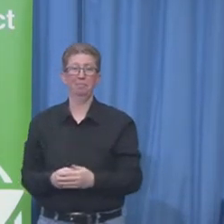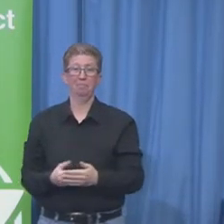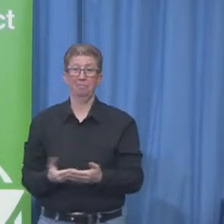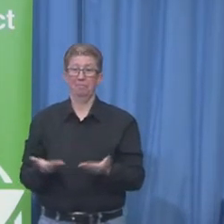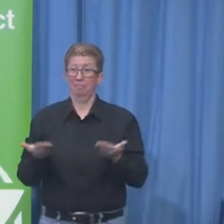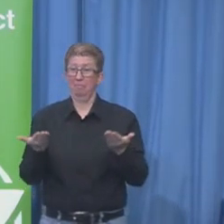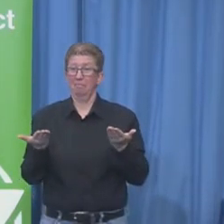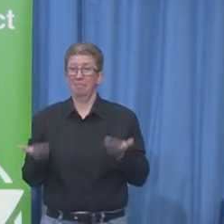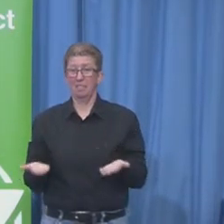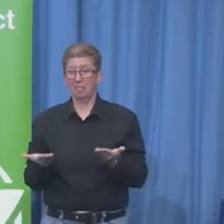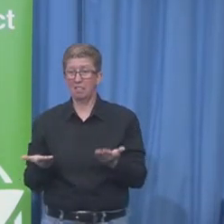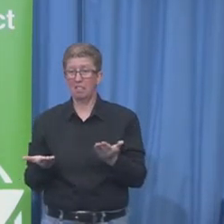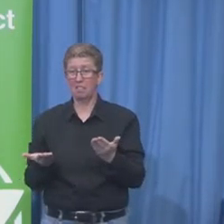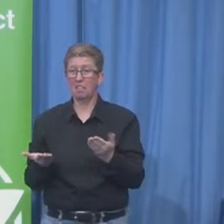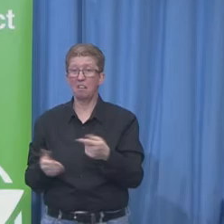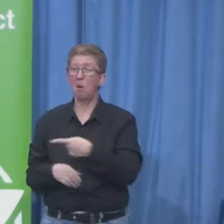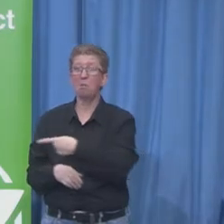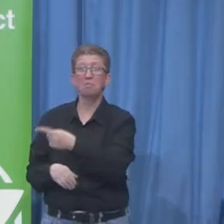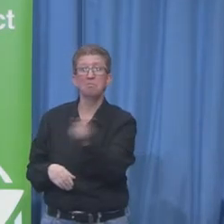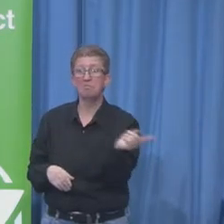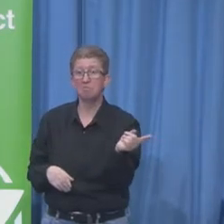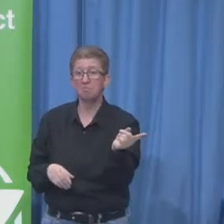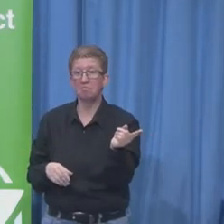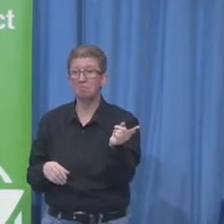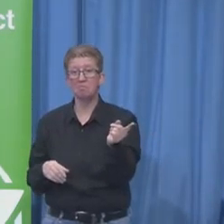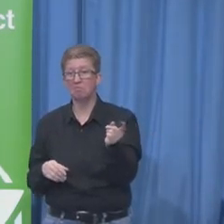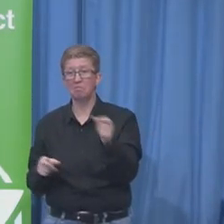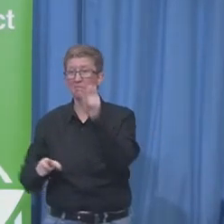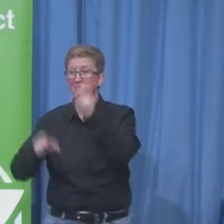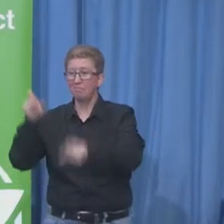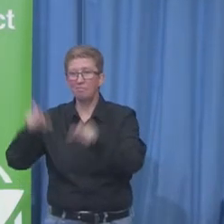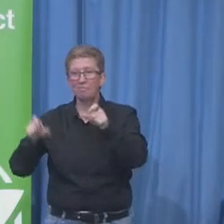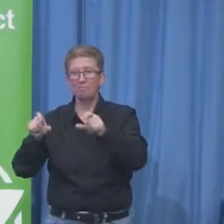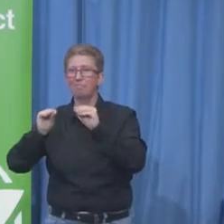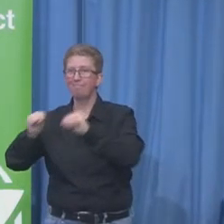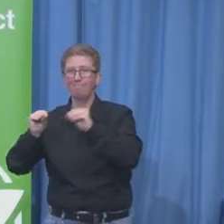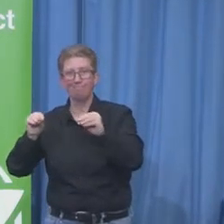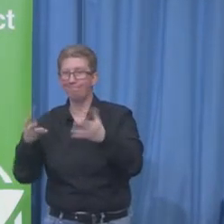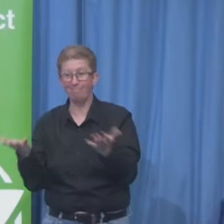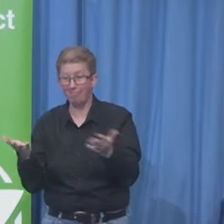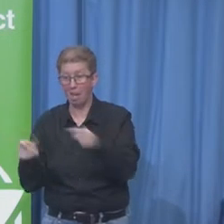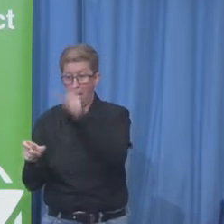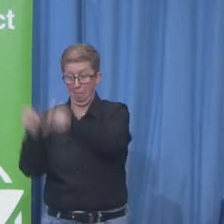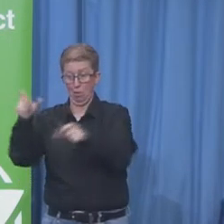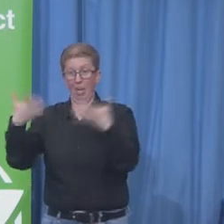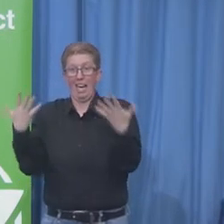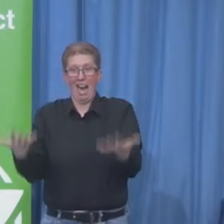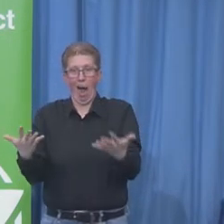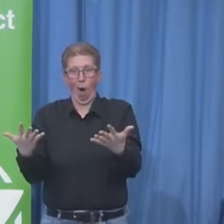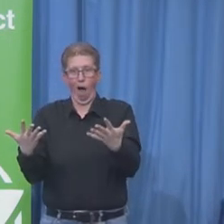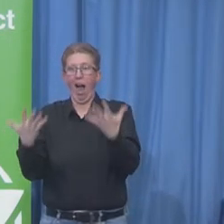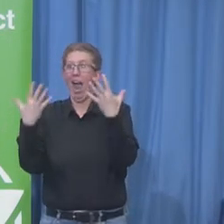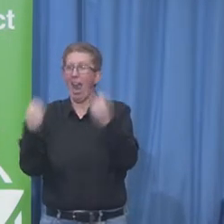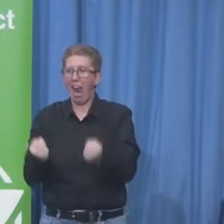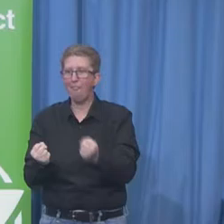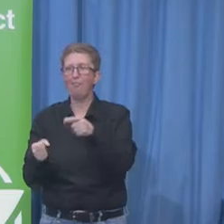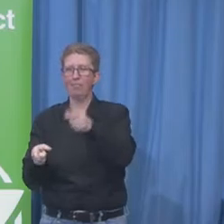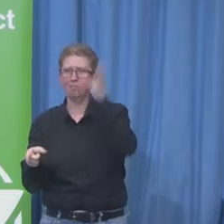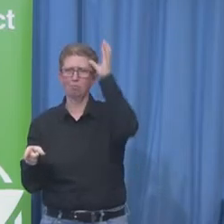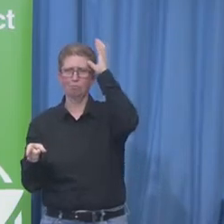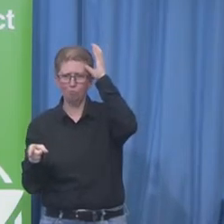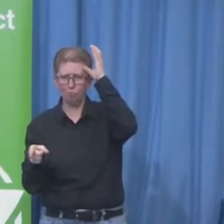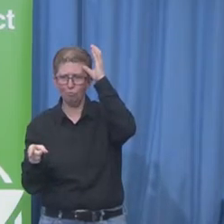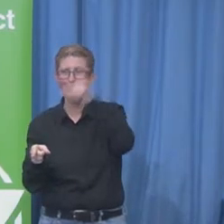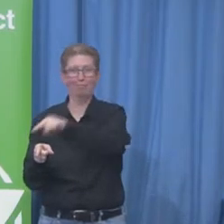using technology as a way. In the process, it builds our brand equity and recognizes Cisco and helps us realize our vision